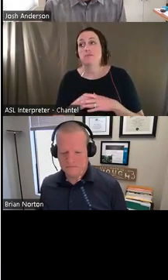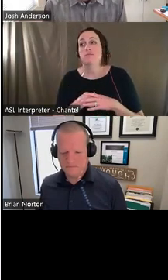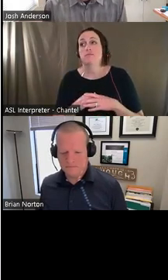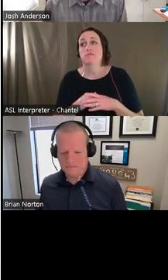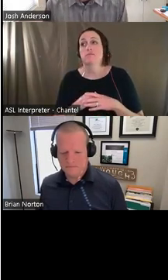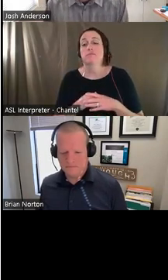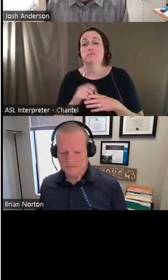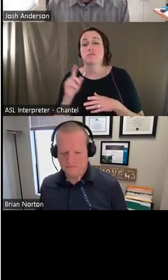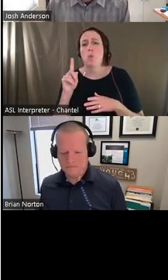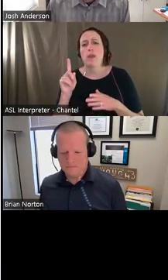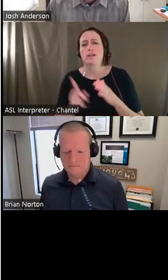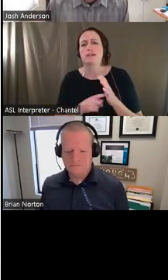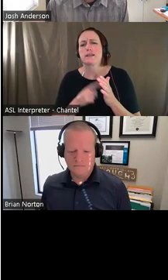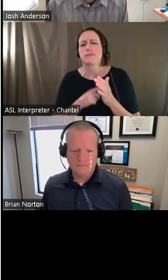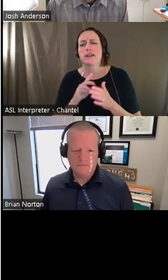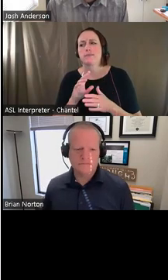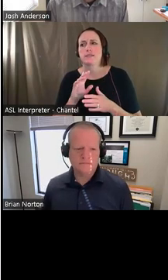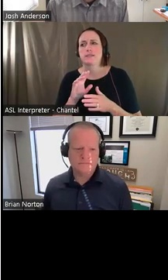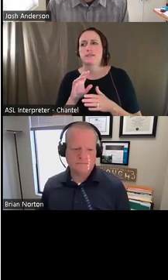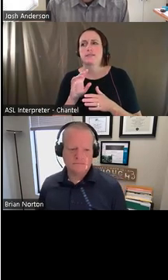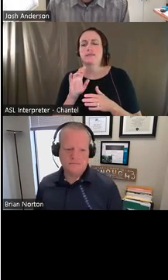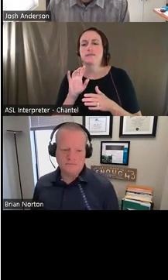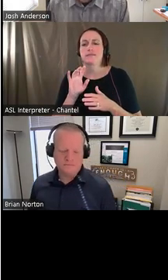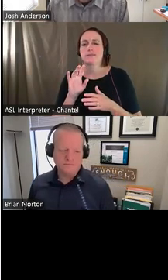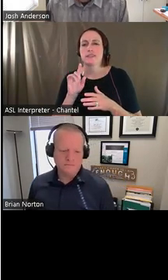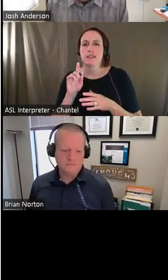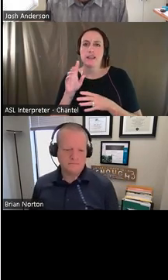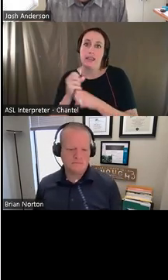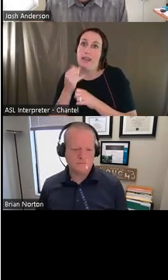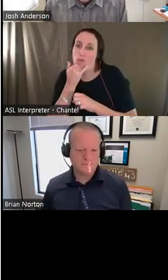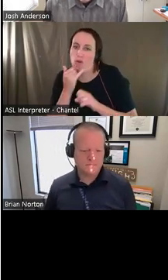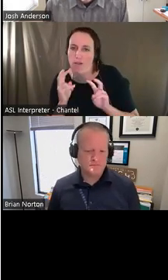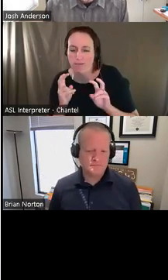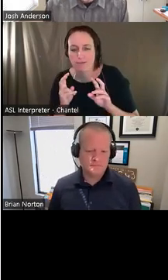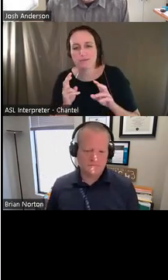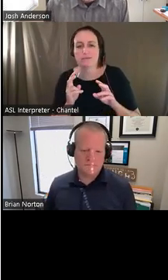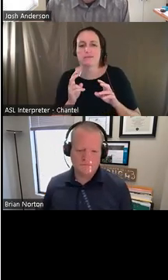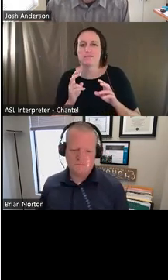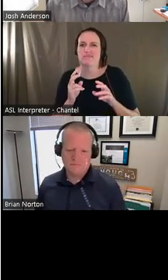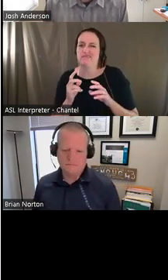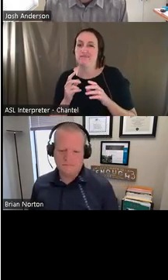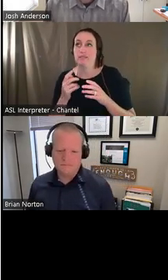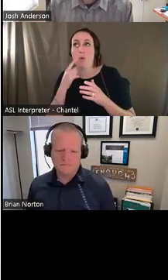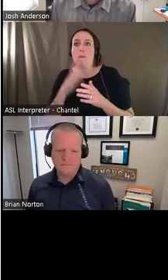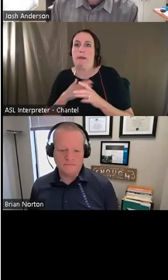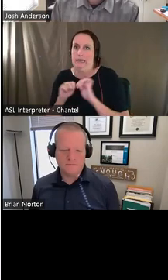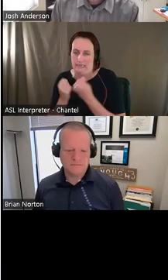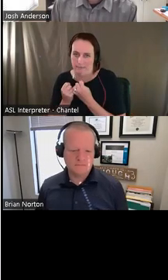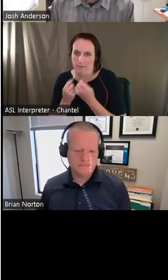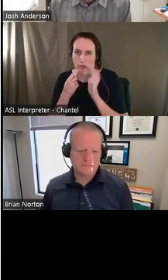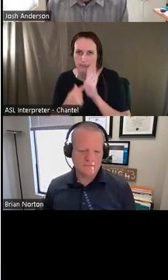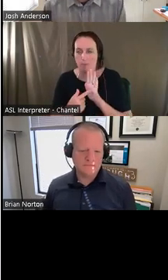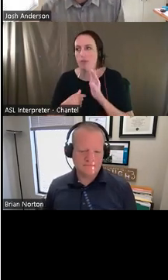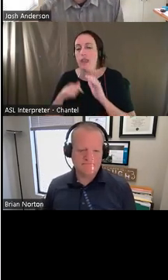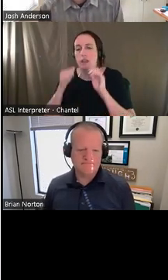wrong is kind of in this part. Uh, at least for my team, you know, they are some of the most amazing folks I've ever worked